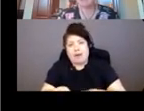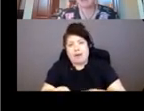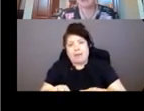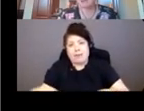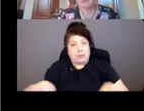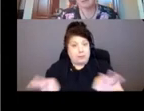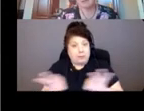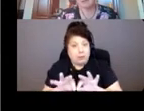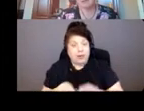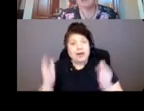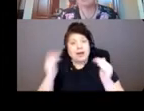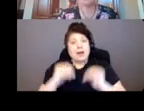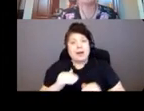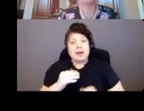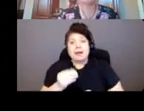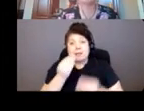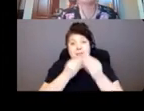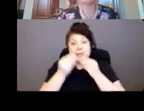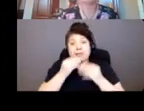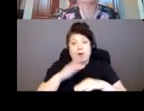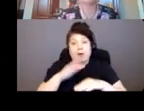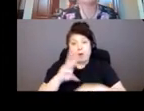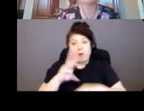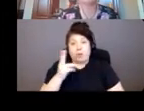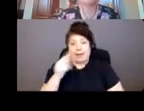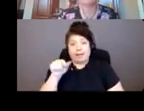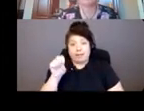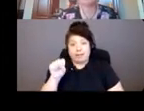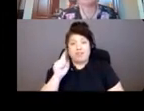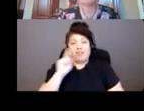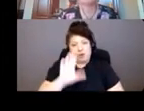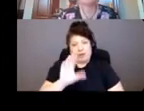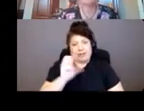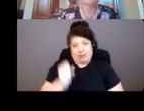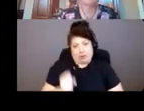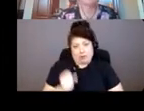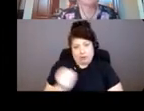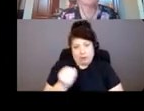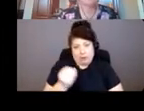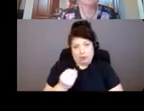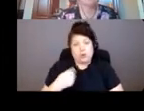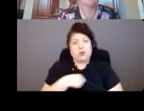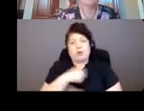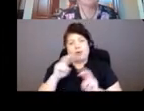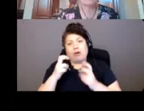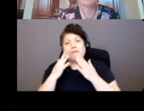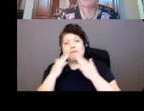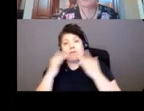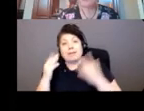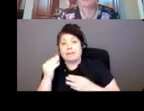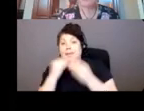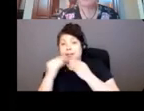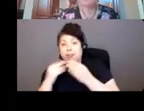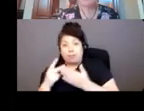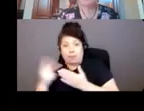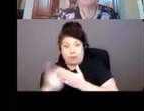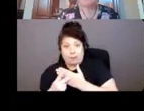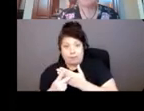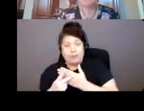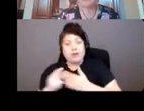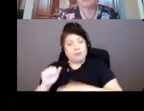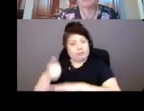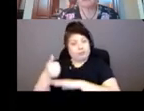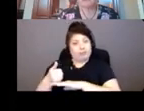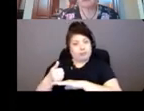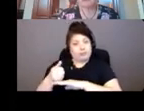In Southern Ontario, but we call it the friendly meal program. And some communities have taken it a step further for a very